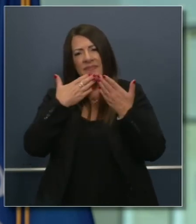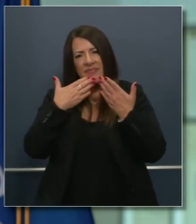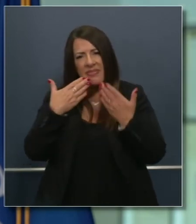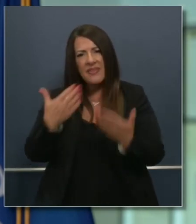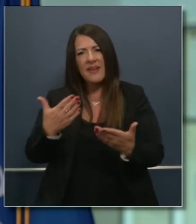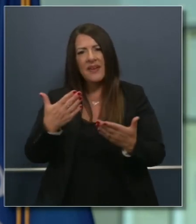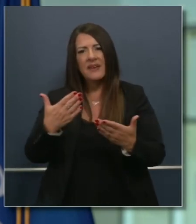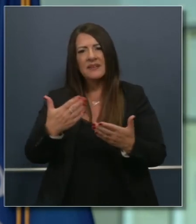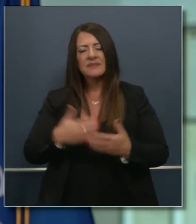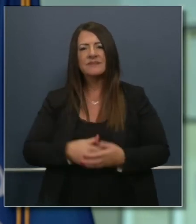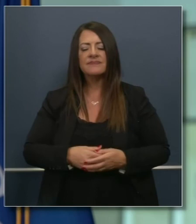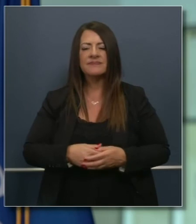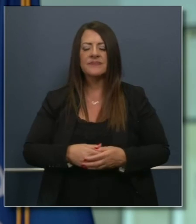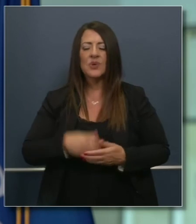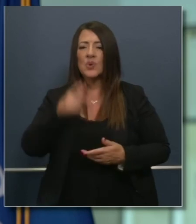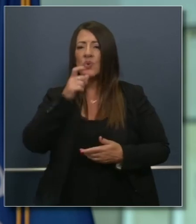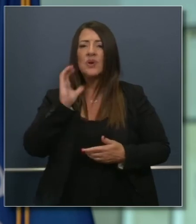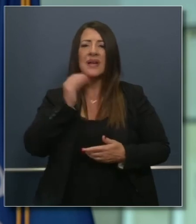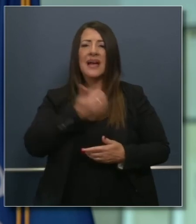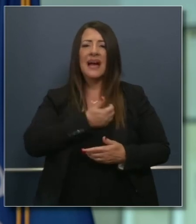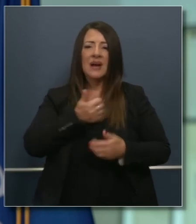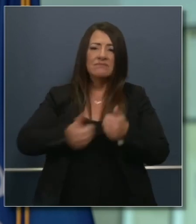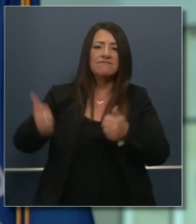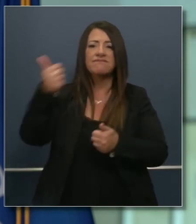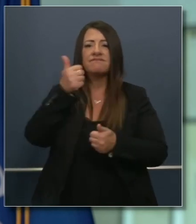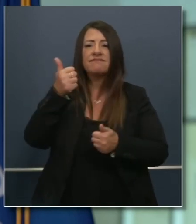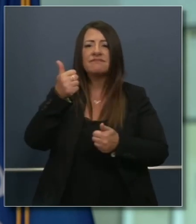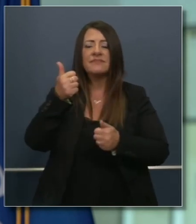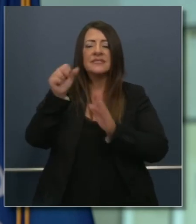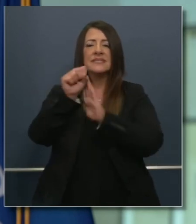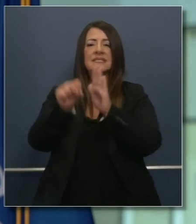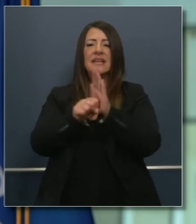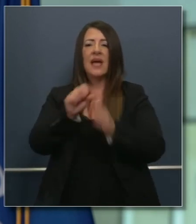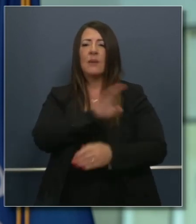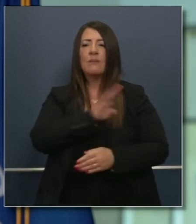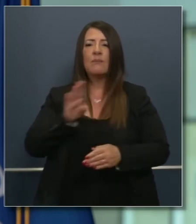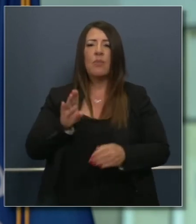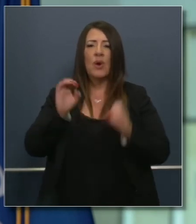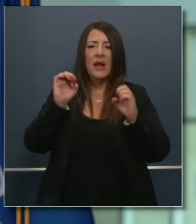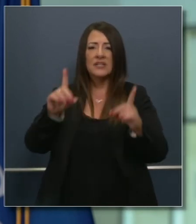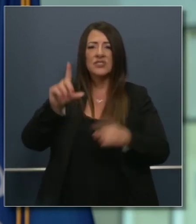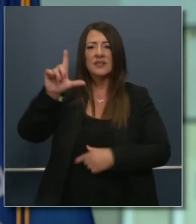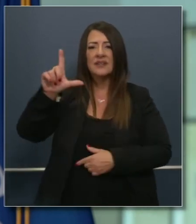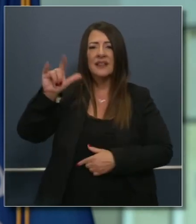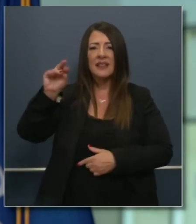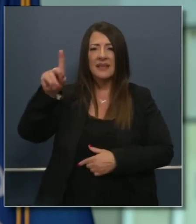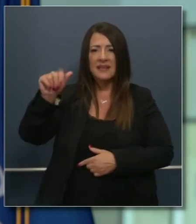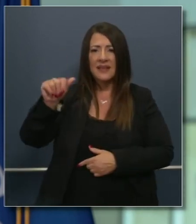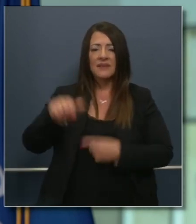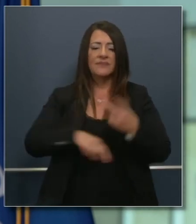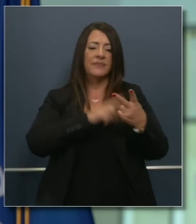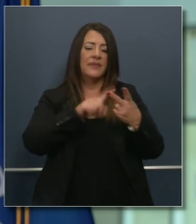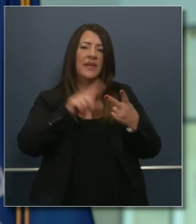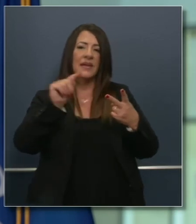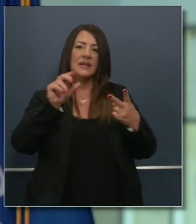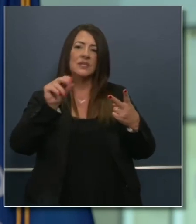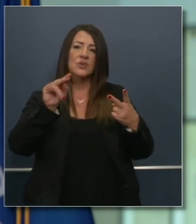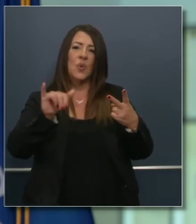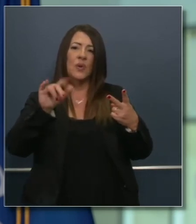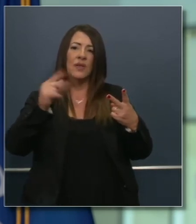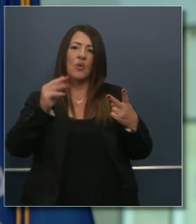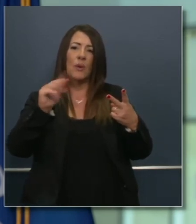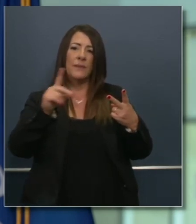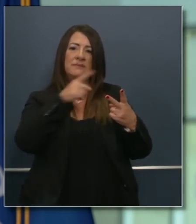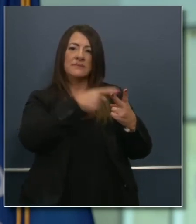the head of our State Board of Education, Linda Darlene Hammond, and thank the Superintendent of Public Education, Tony